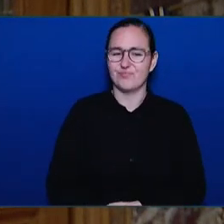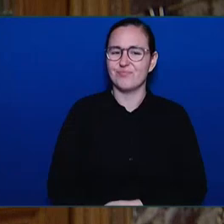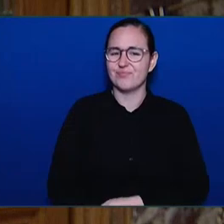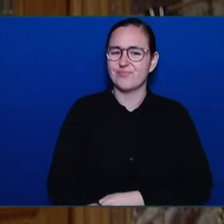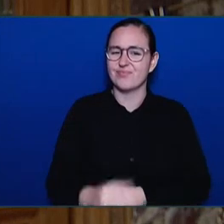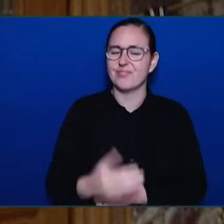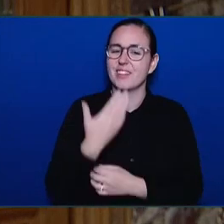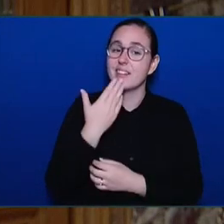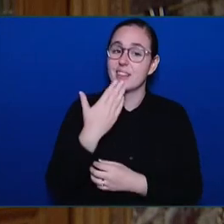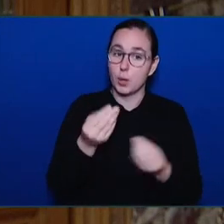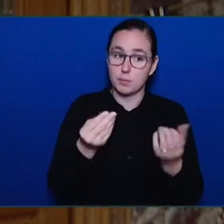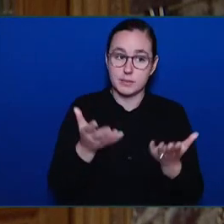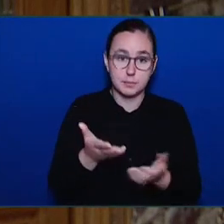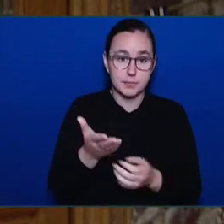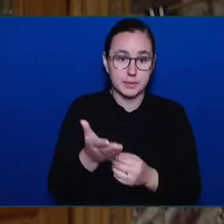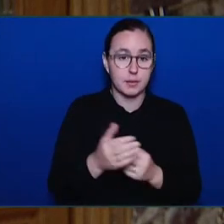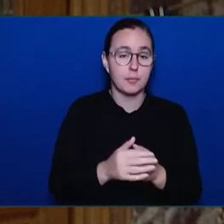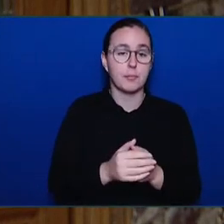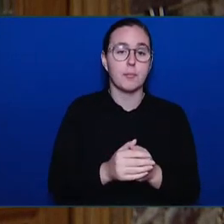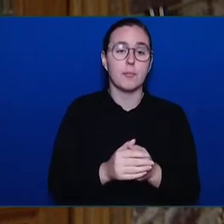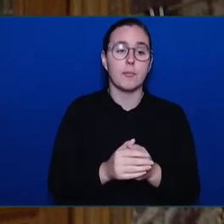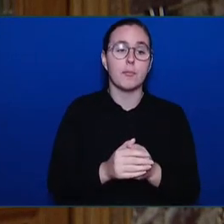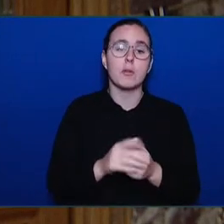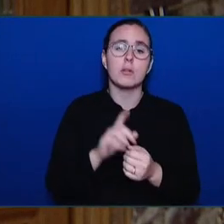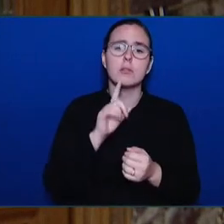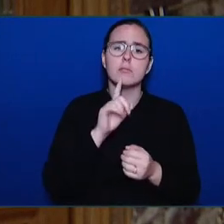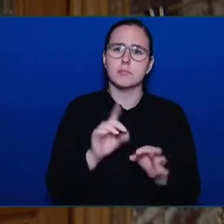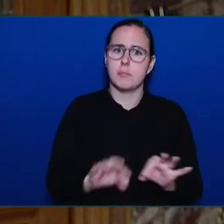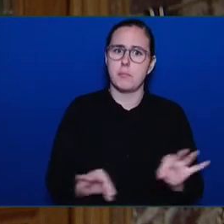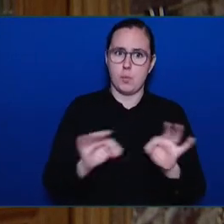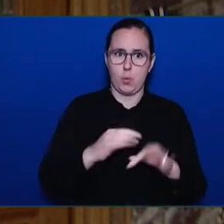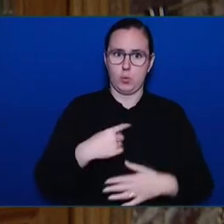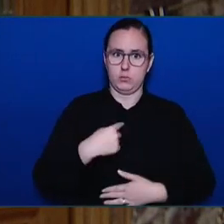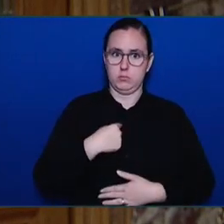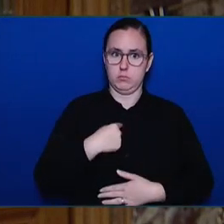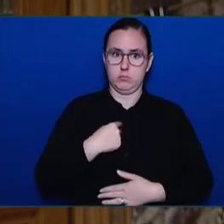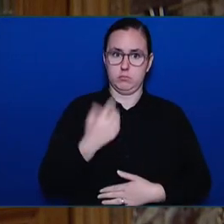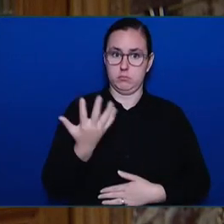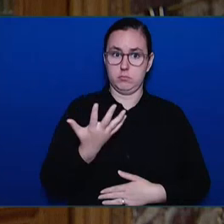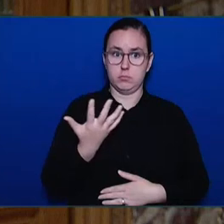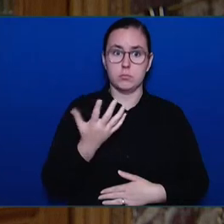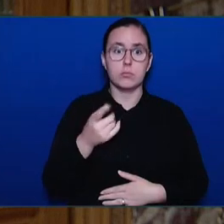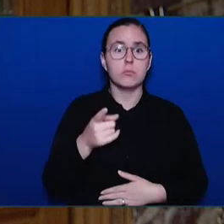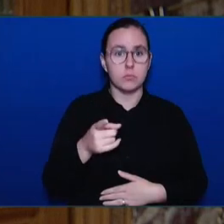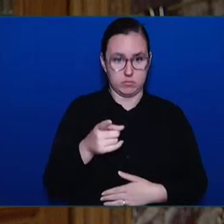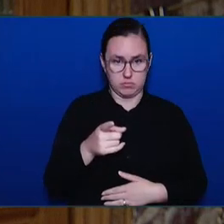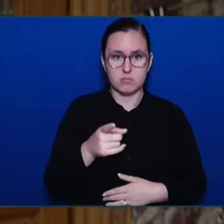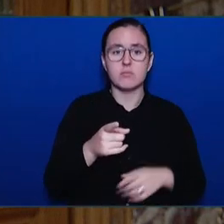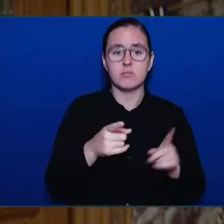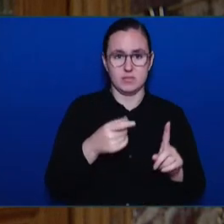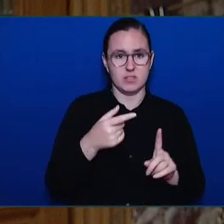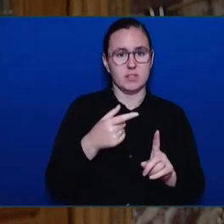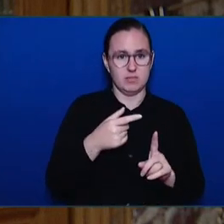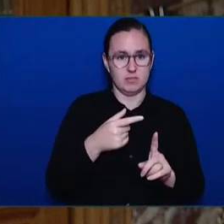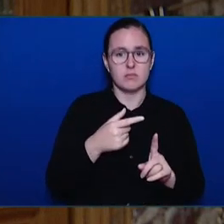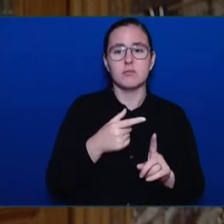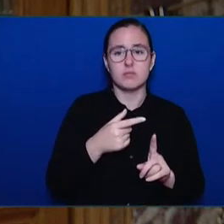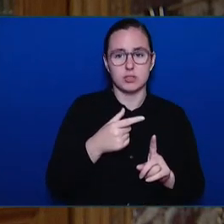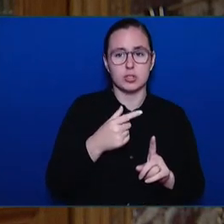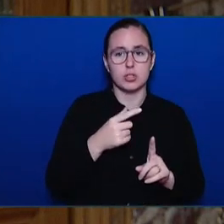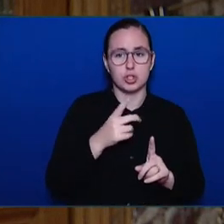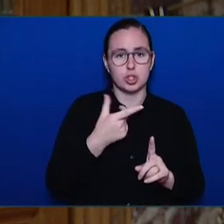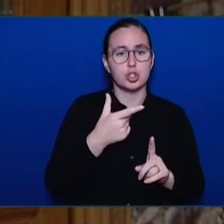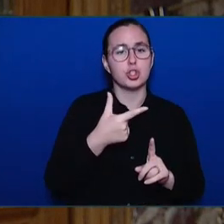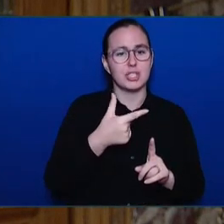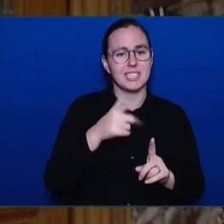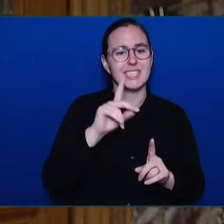between a status quo and a GDP-oriented, as opposed to well-being, would be that we would move to universal food programs